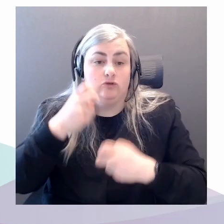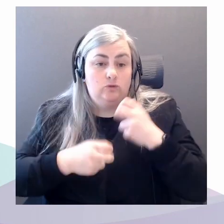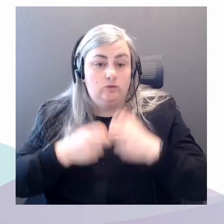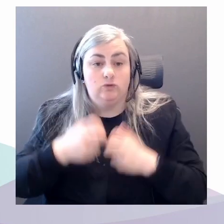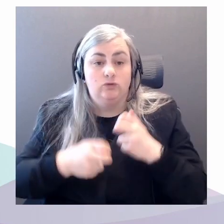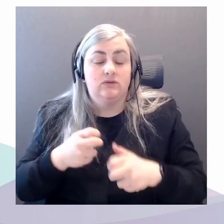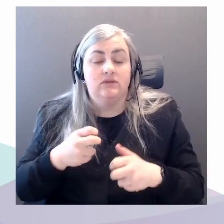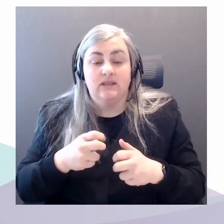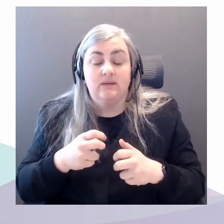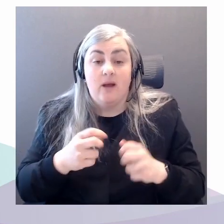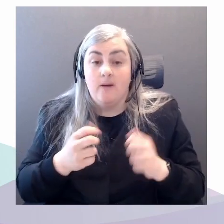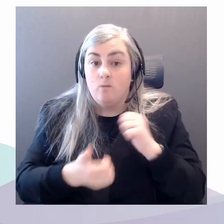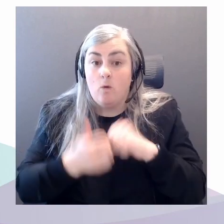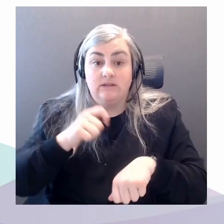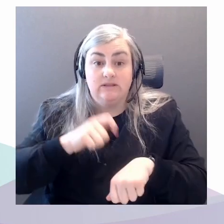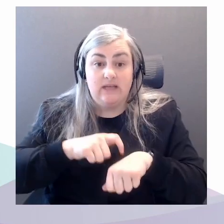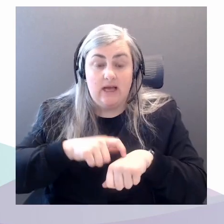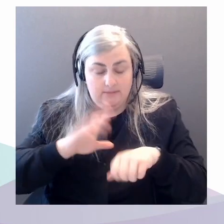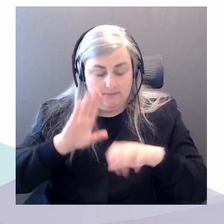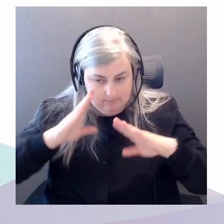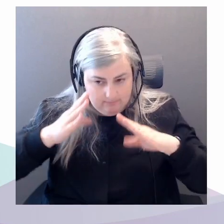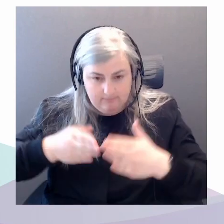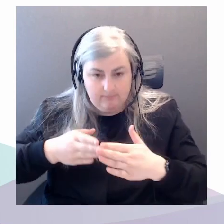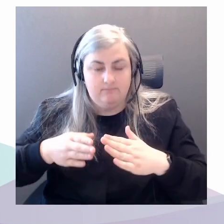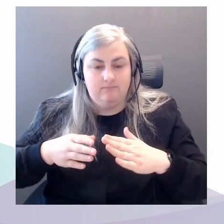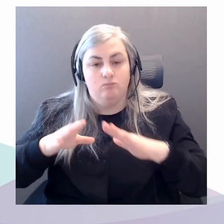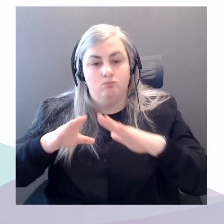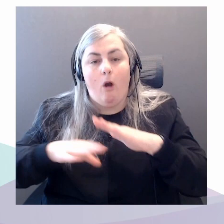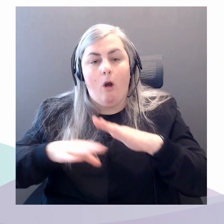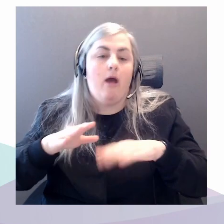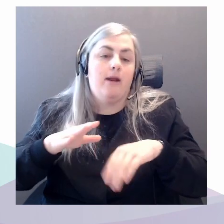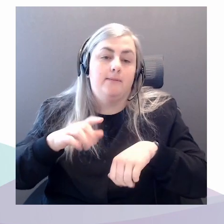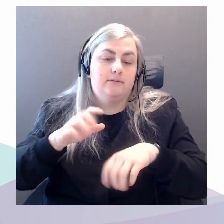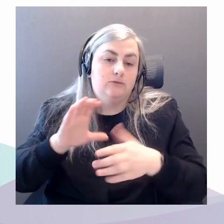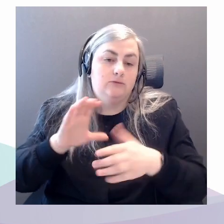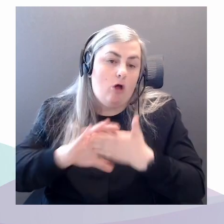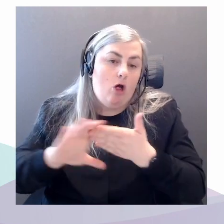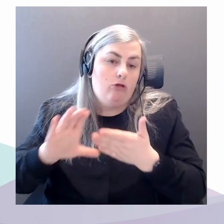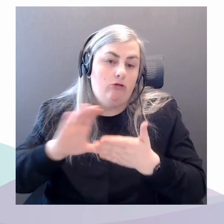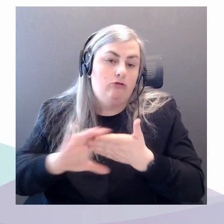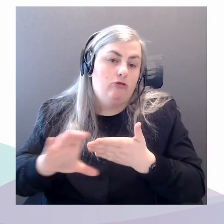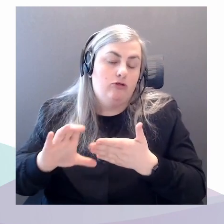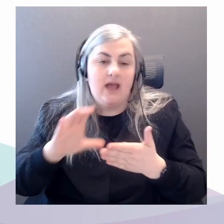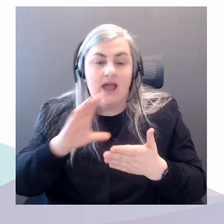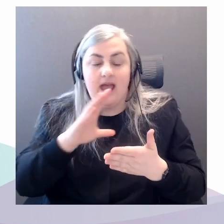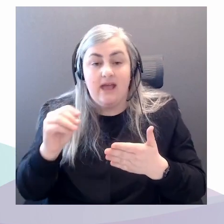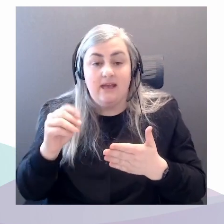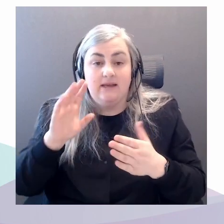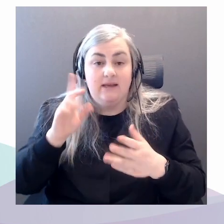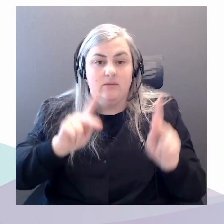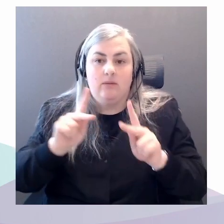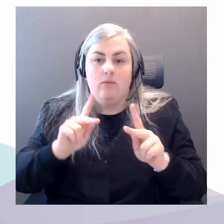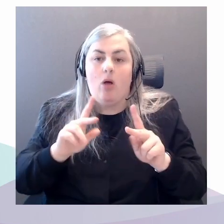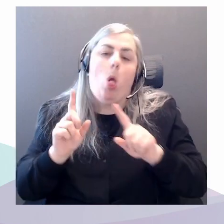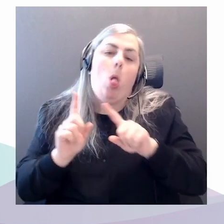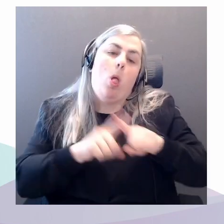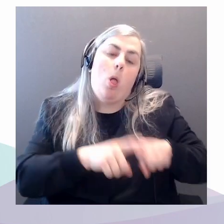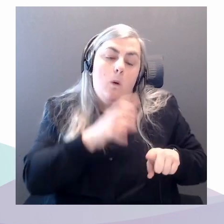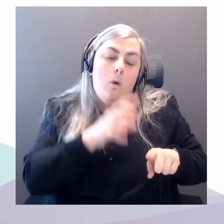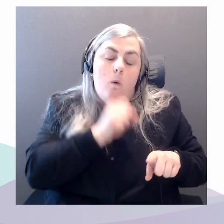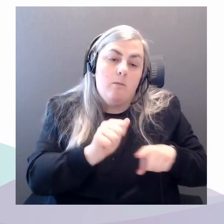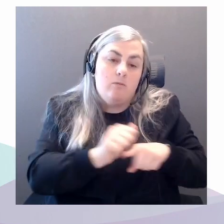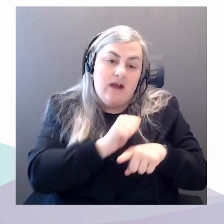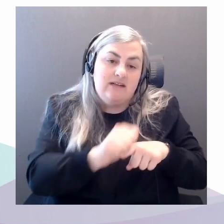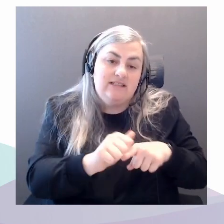or old decision-making practices and people fall back on what they know, even when we know what we know and how we're doing it is broken. And so